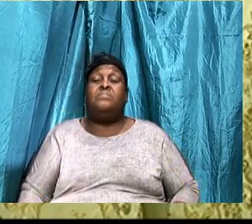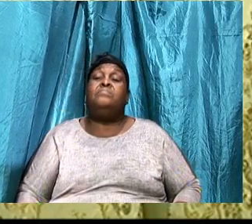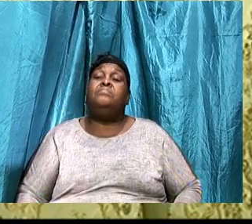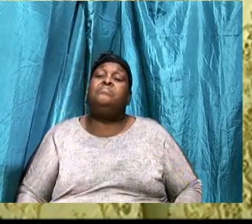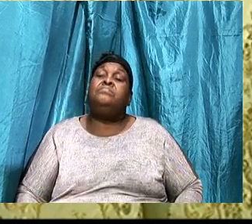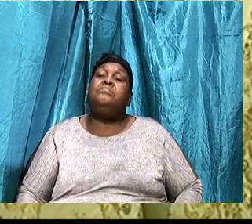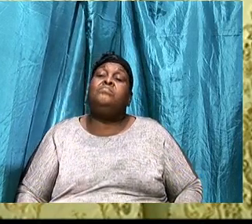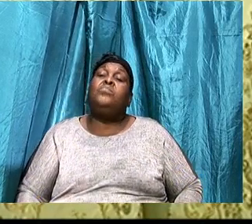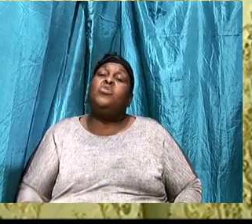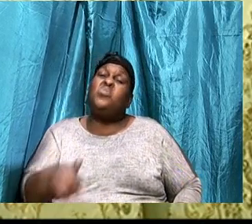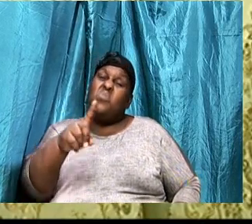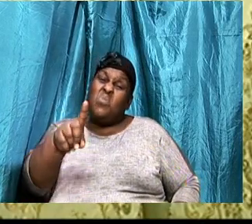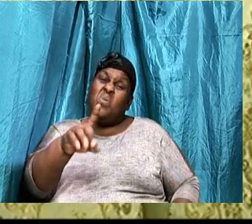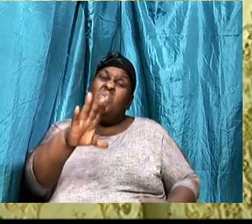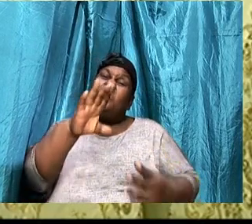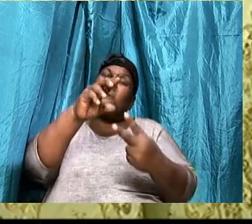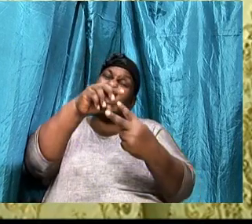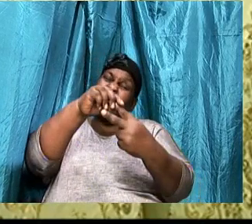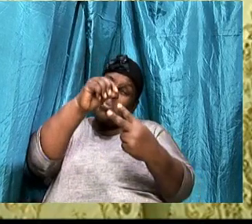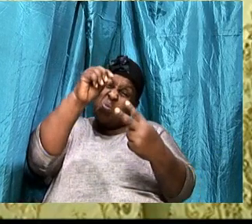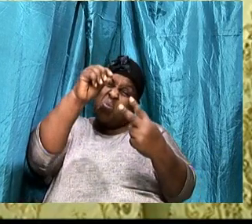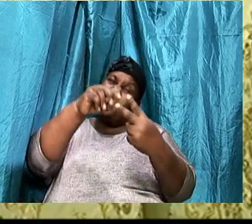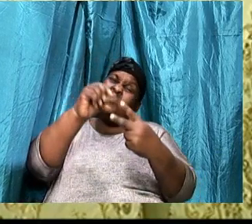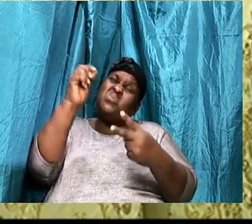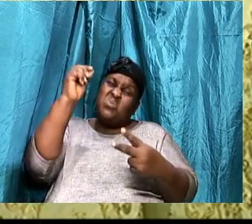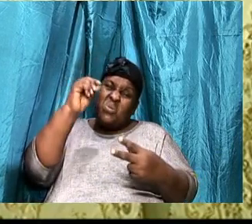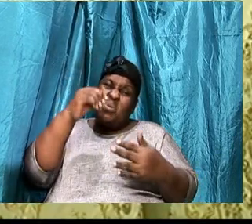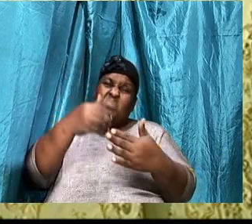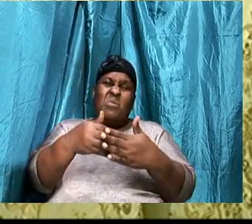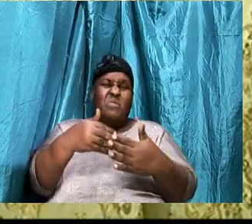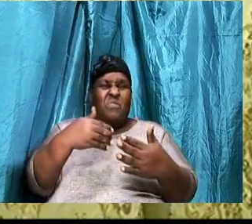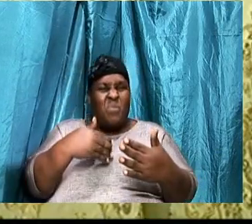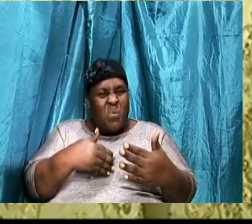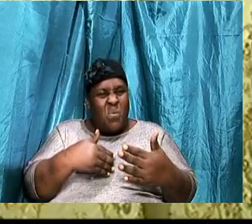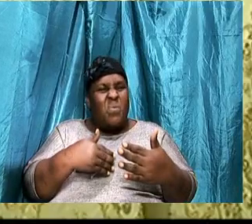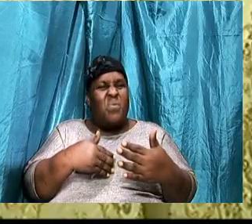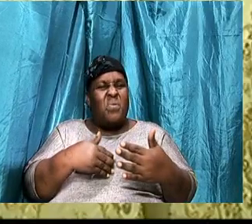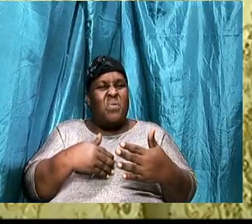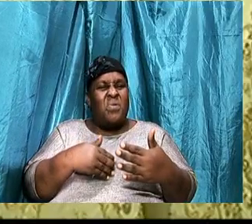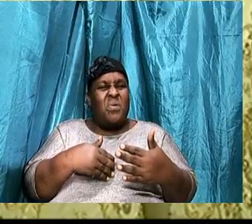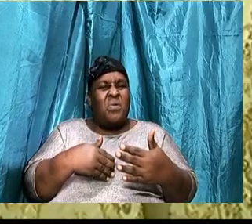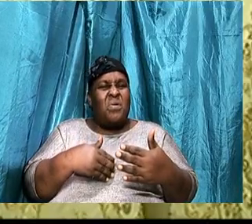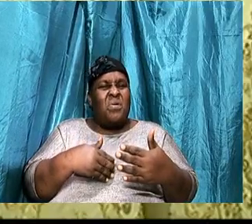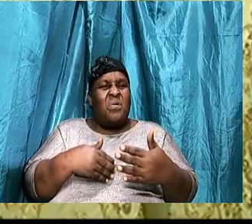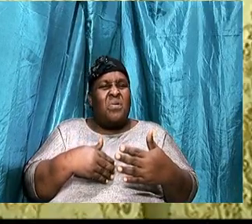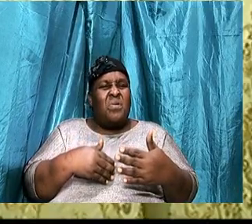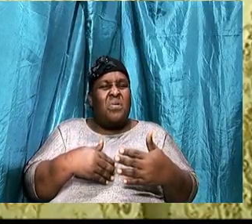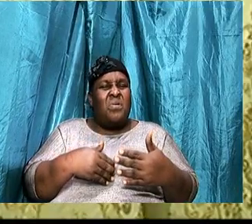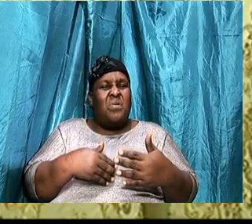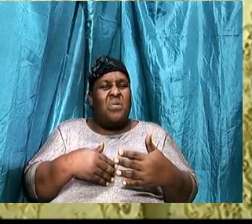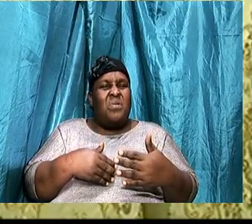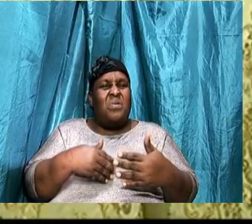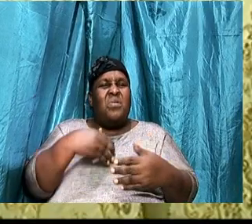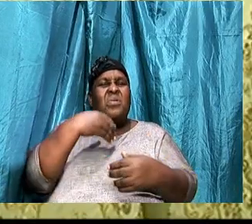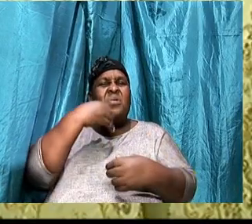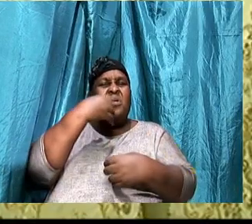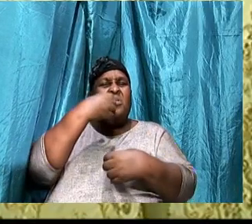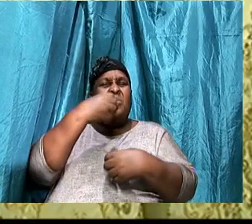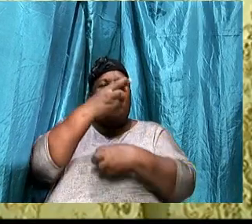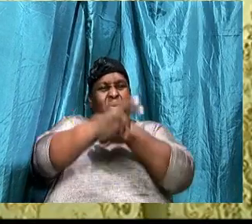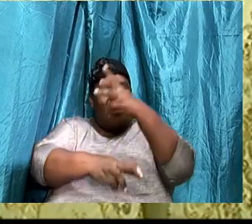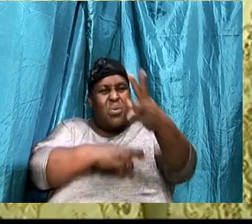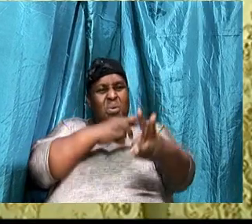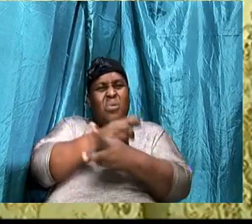You are chosen, Before the foundation, Of the, How many of us know, That God has chosen you, Before the